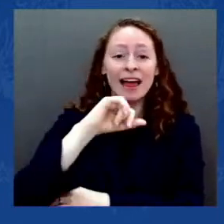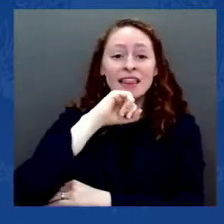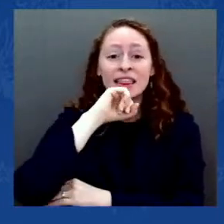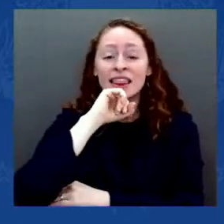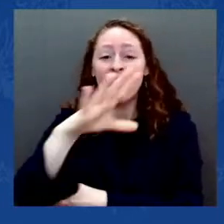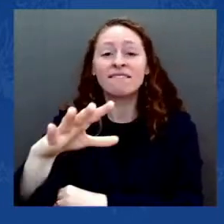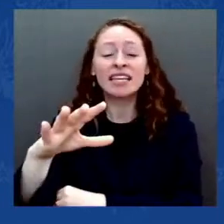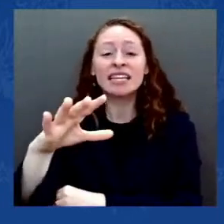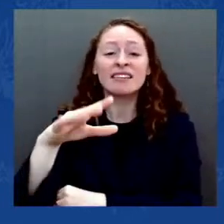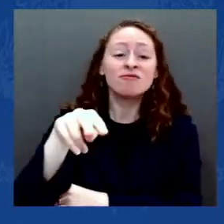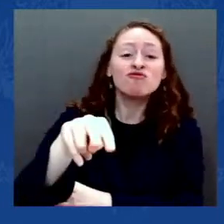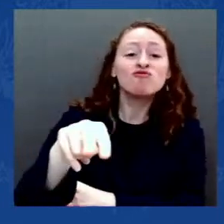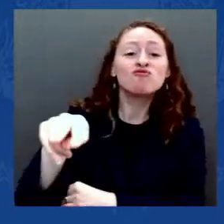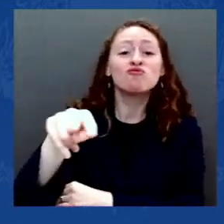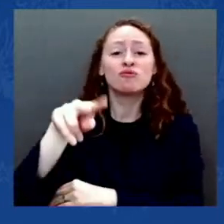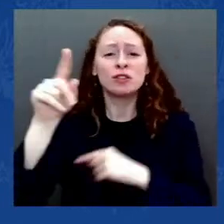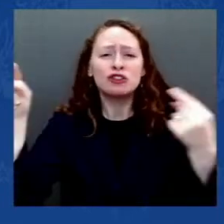risk,